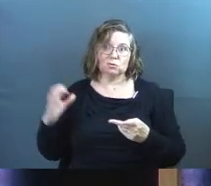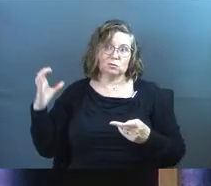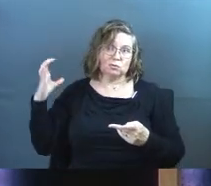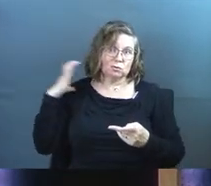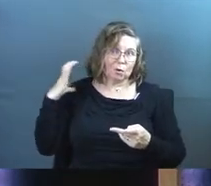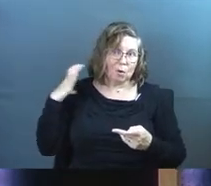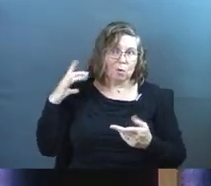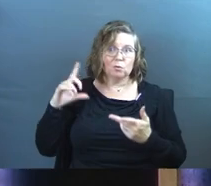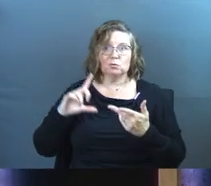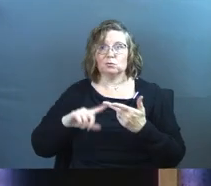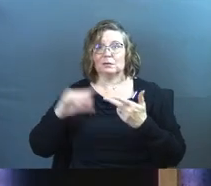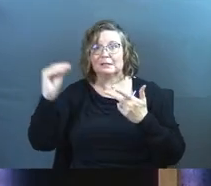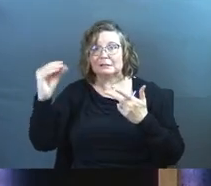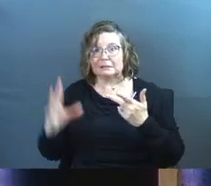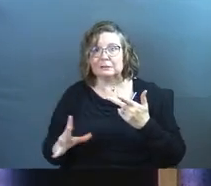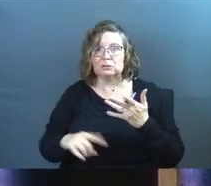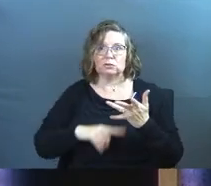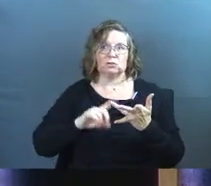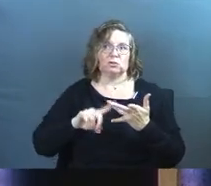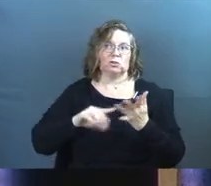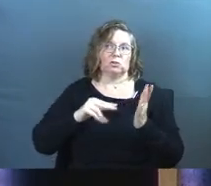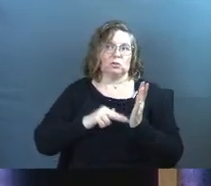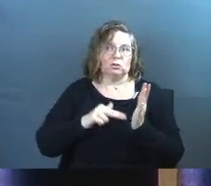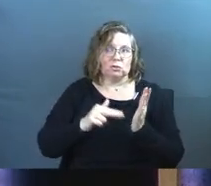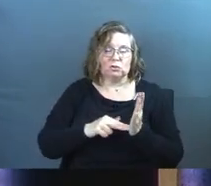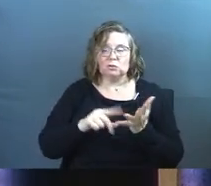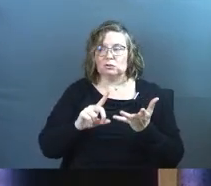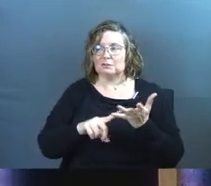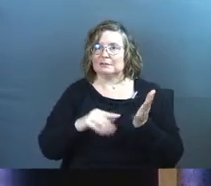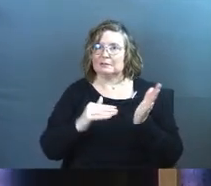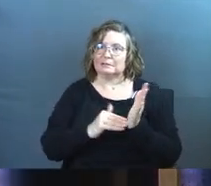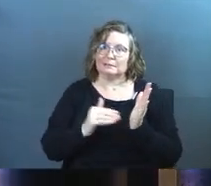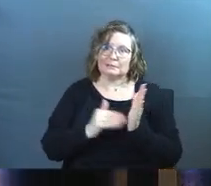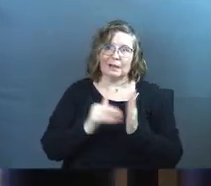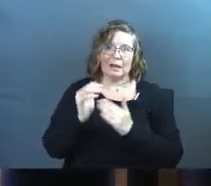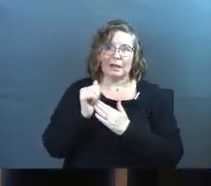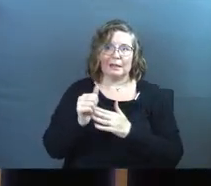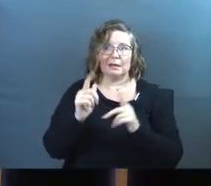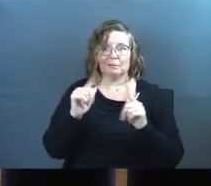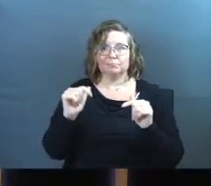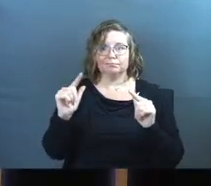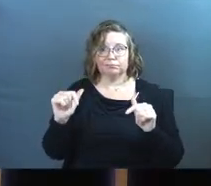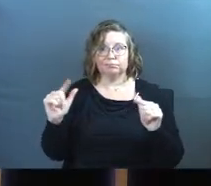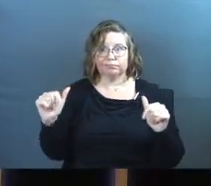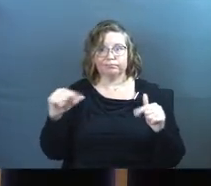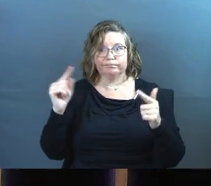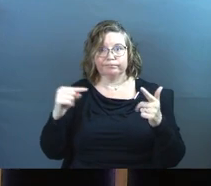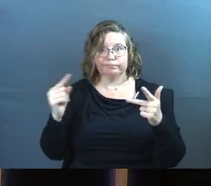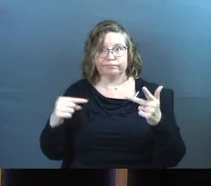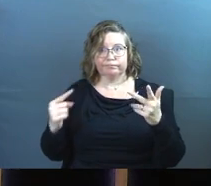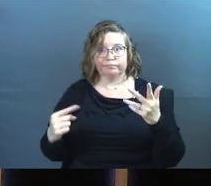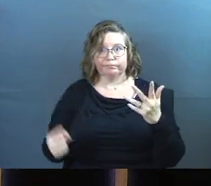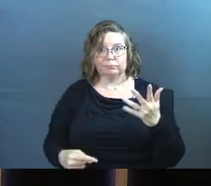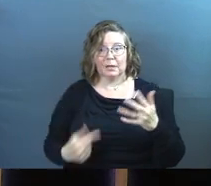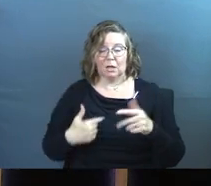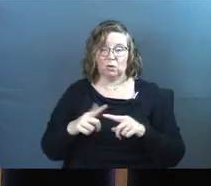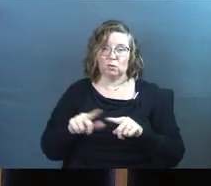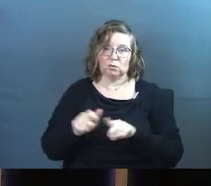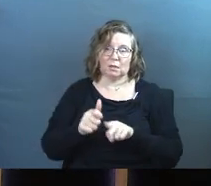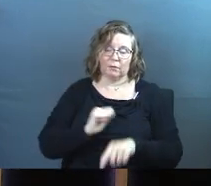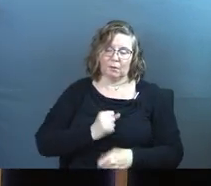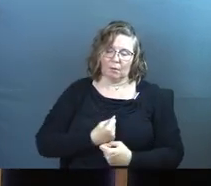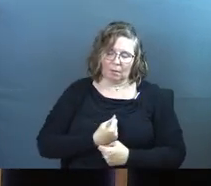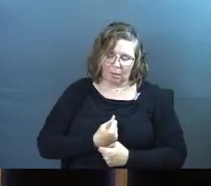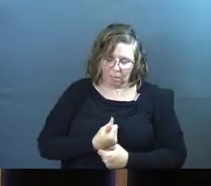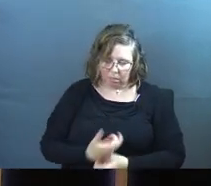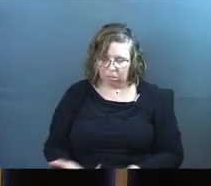your nurses, your doctors, your leaders amongst us. And you're also carrying such a load that you've been running a bit